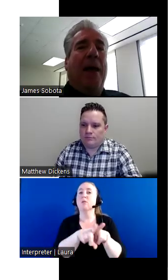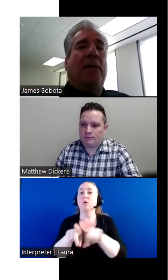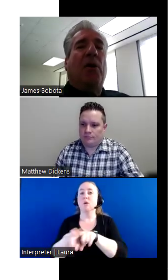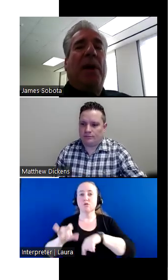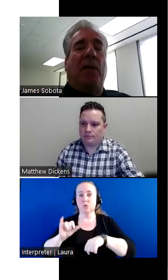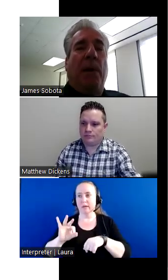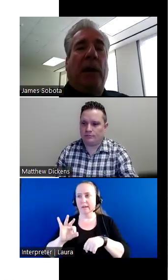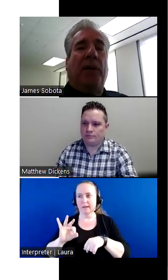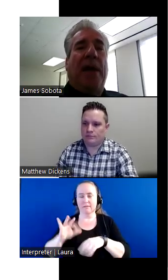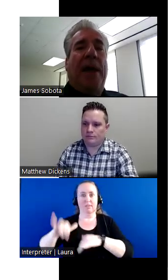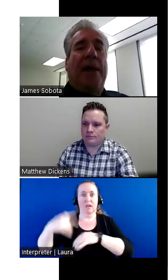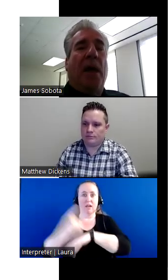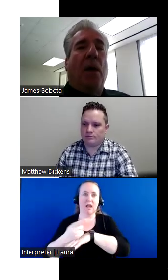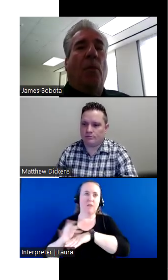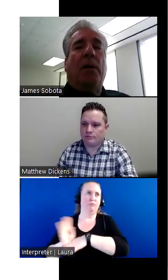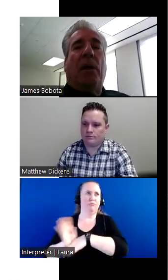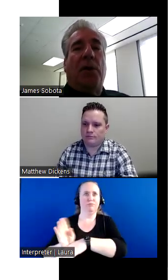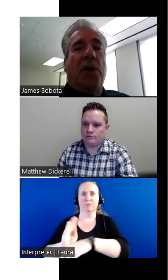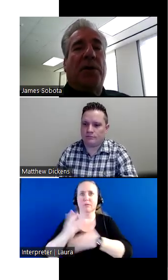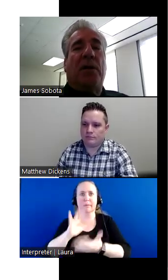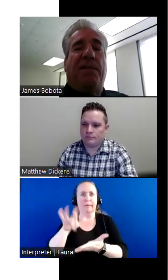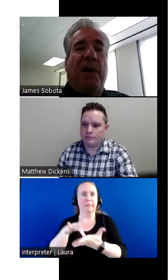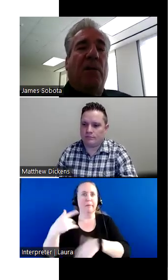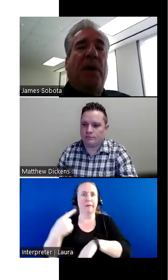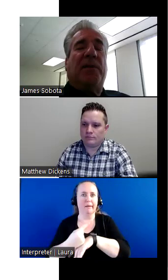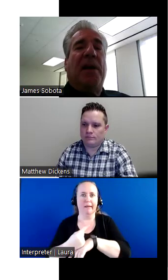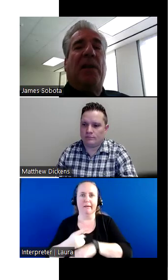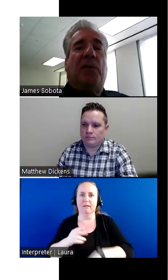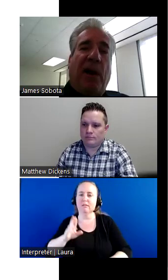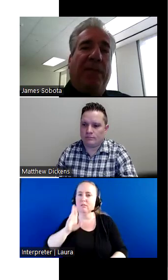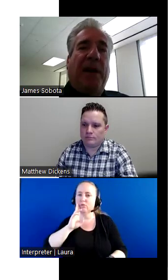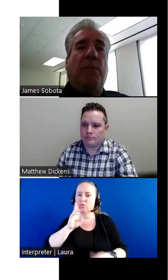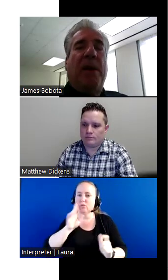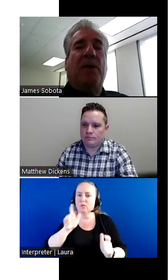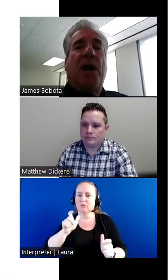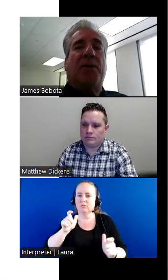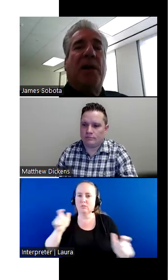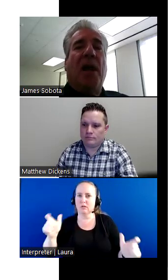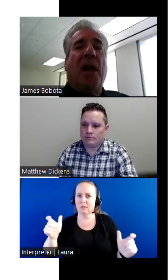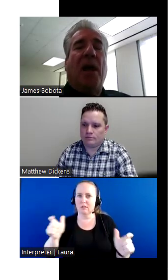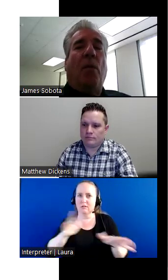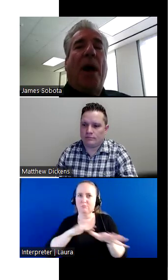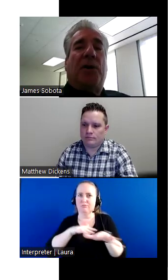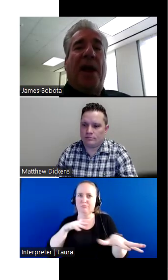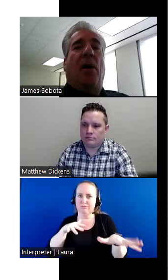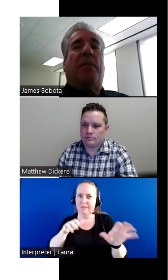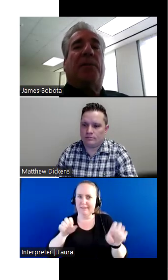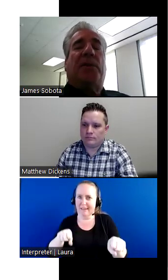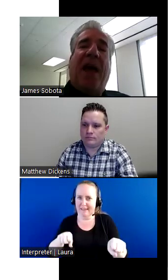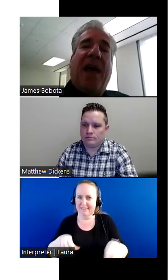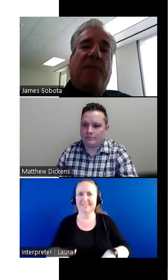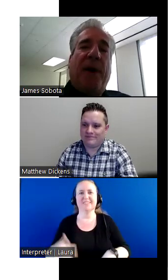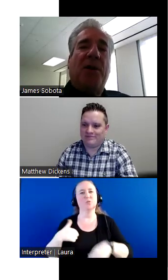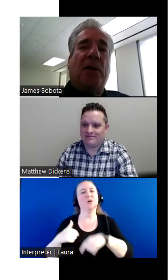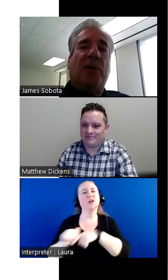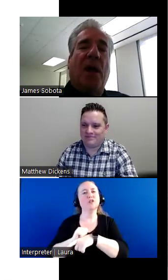it could be in the middle of the day where, you Houston is a very big city. The traffic can be congested. I train officers